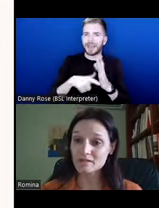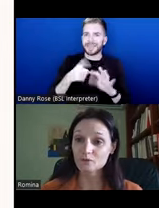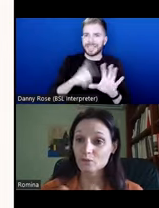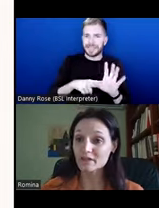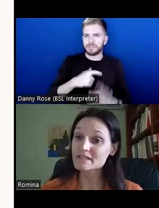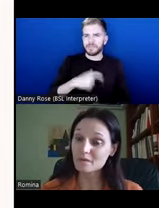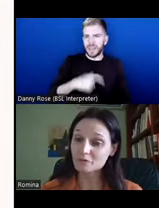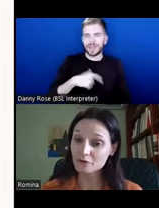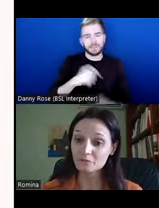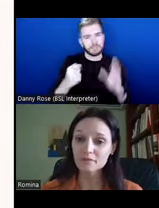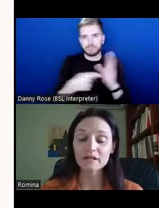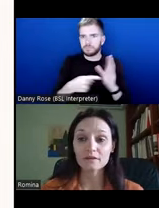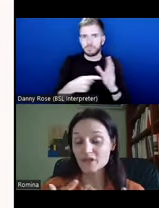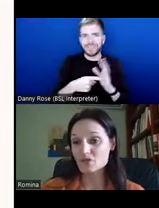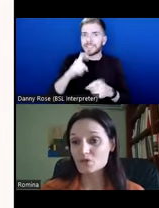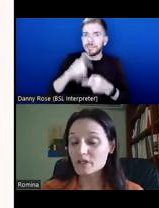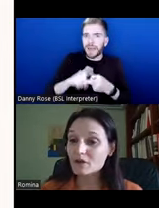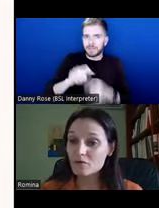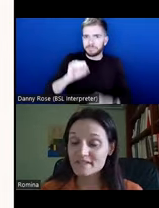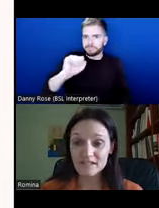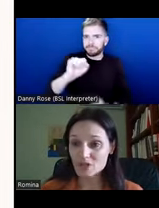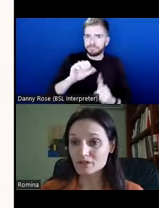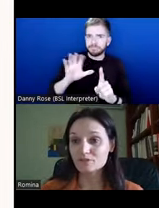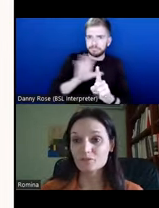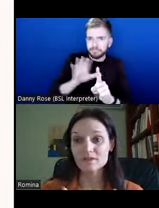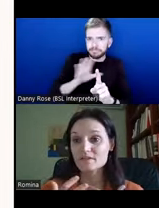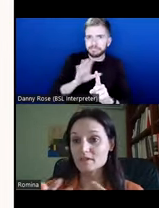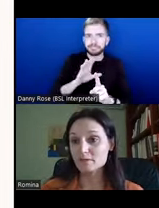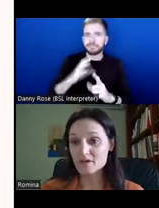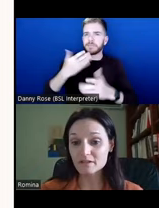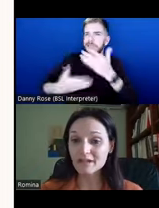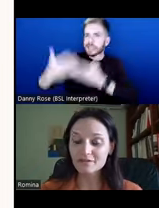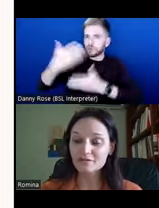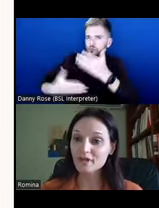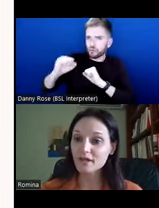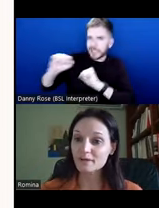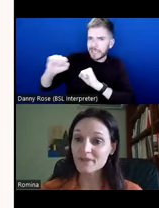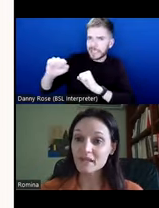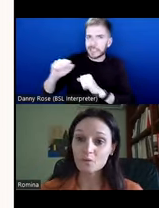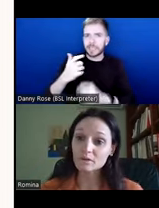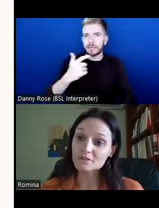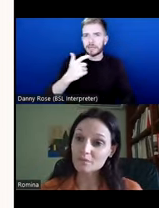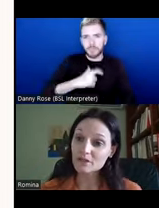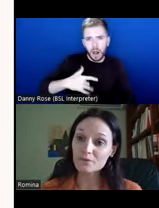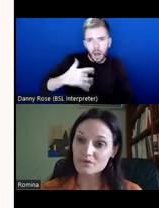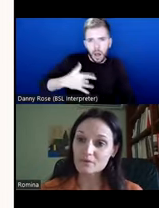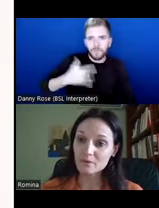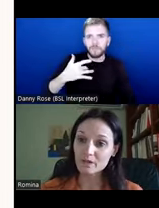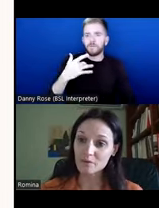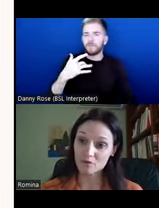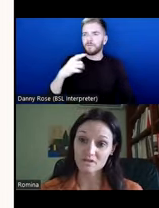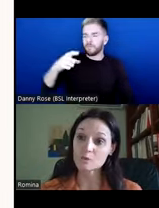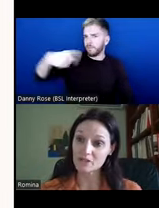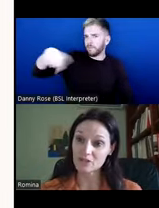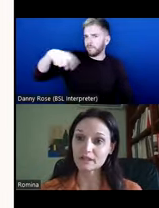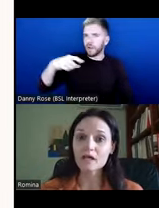depends on where one is coming from, the history of one's nation, one's personal life, that will determine also the way